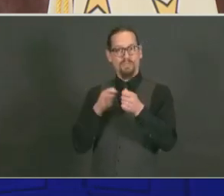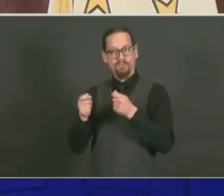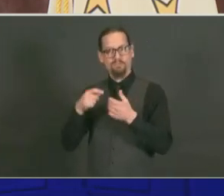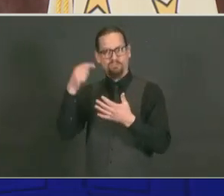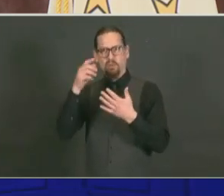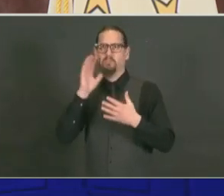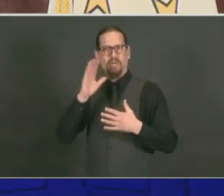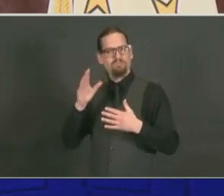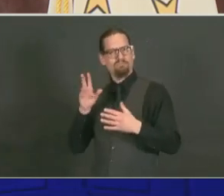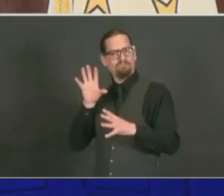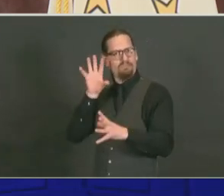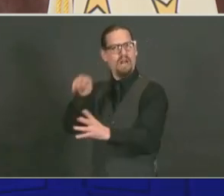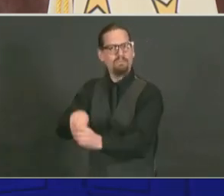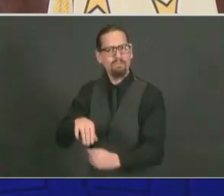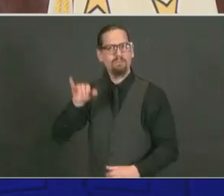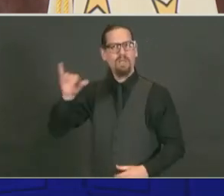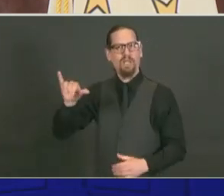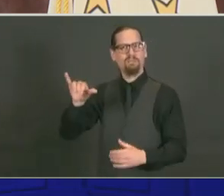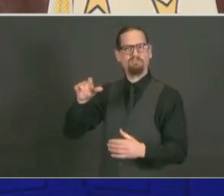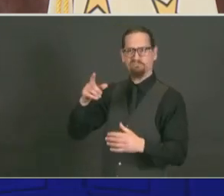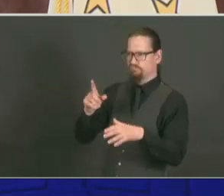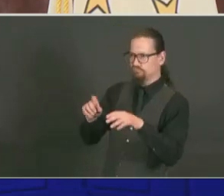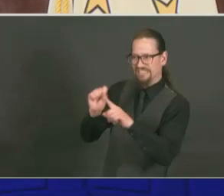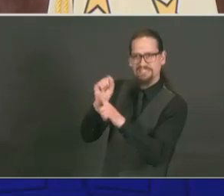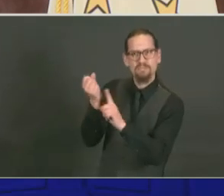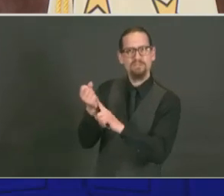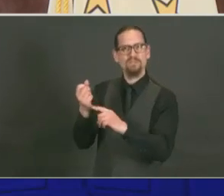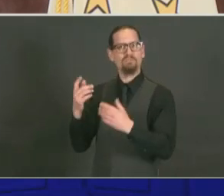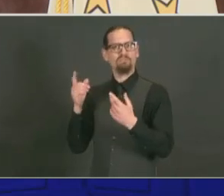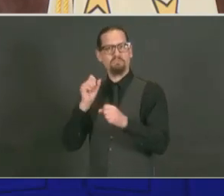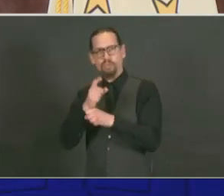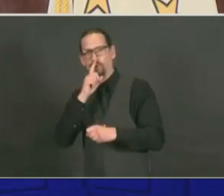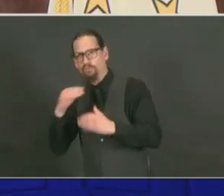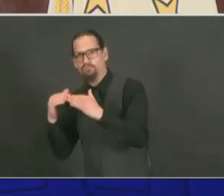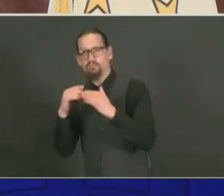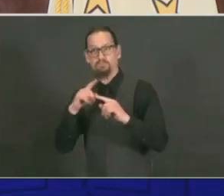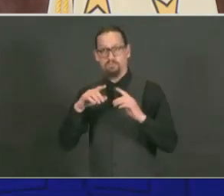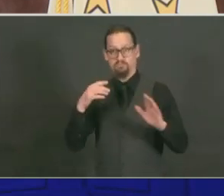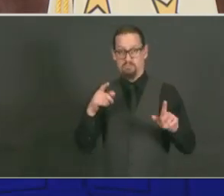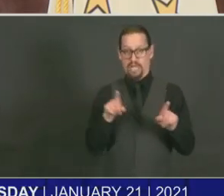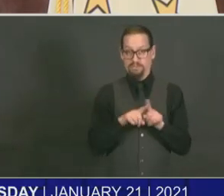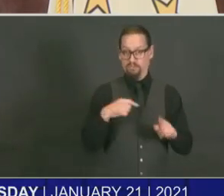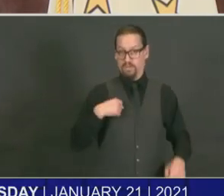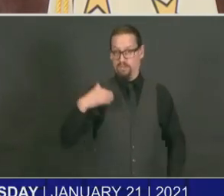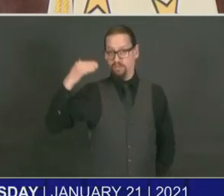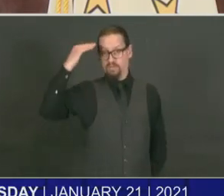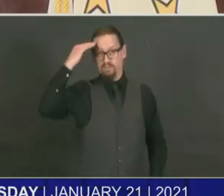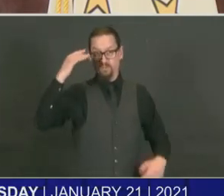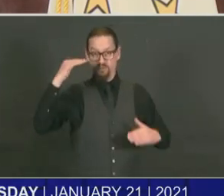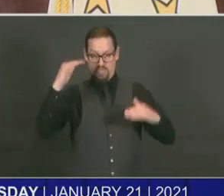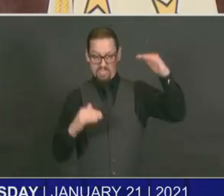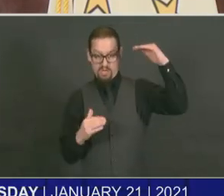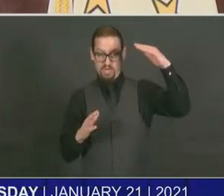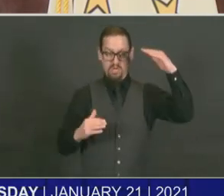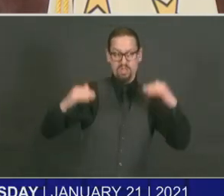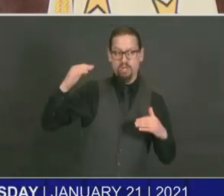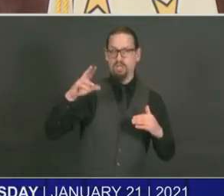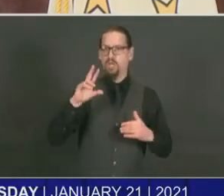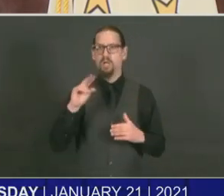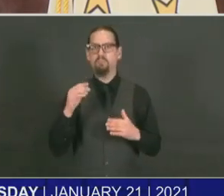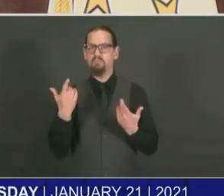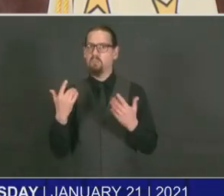just like any other business. But again, I have no knowledge of or evidence that they're in fact violating those those provisions or protocols.